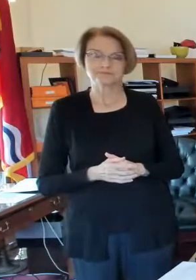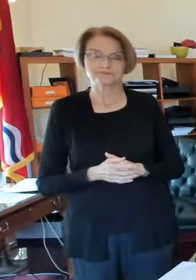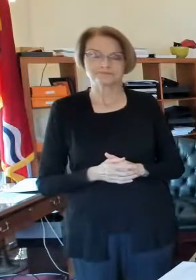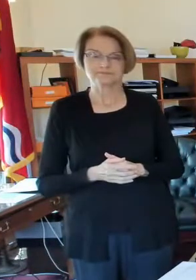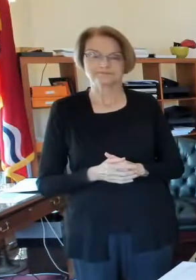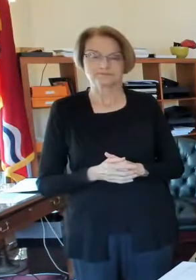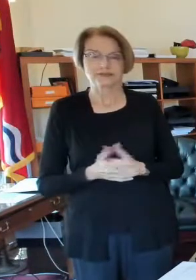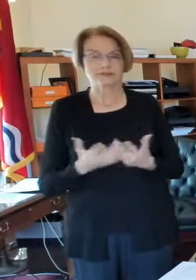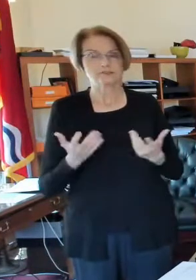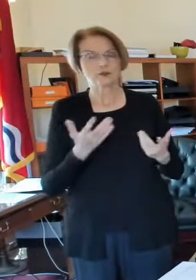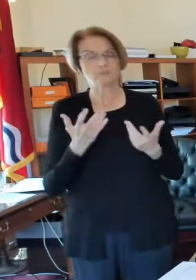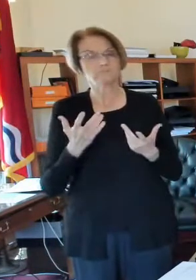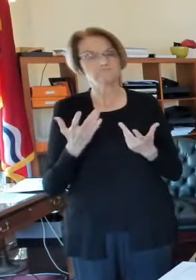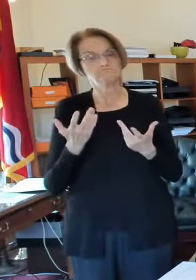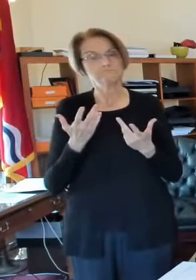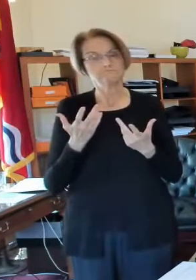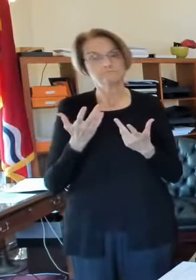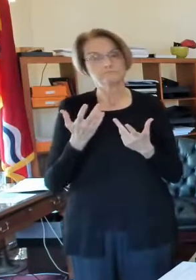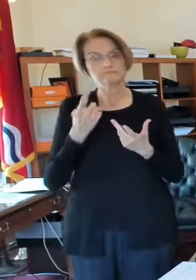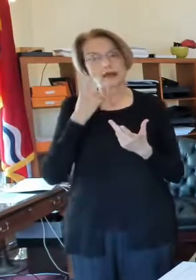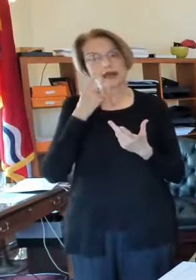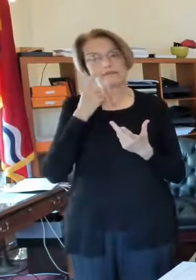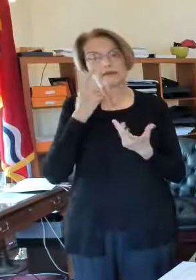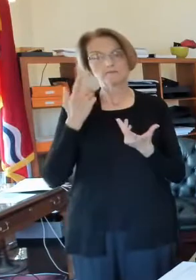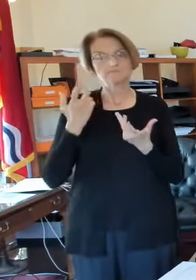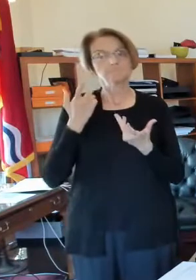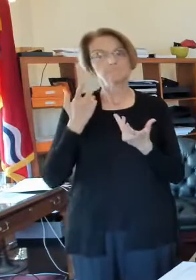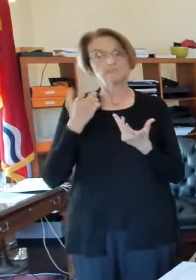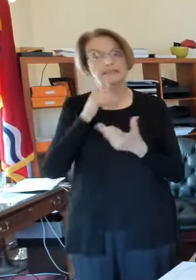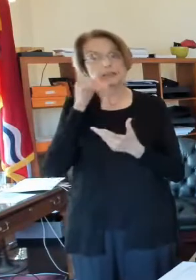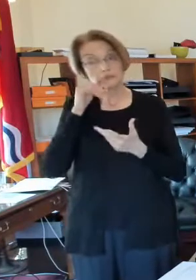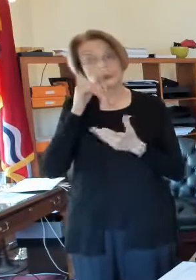But predictable, I think, voter turnout yesterday.